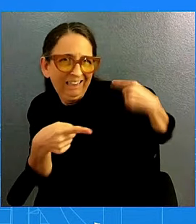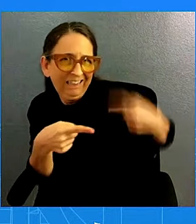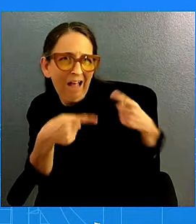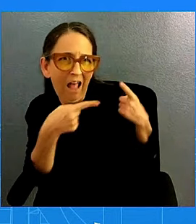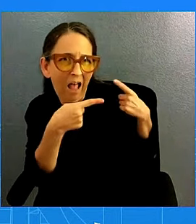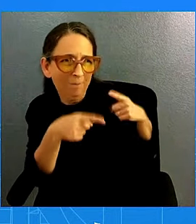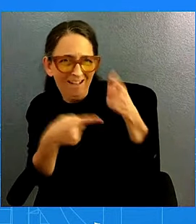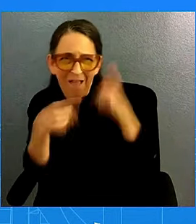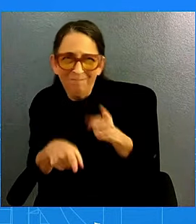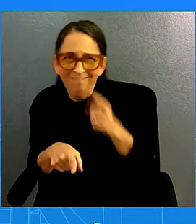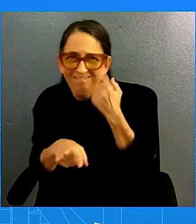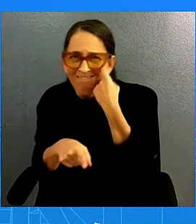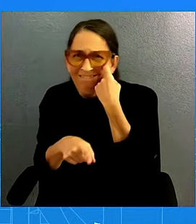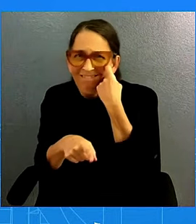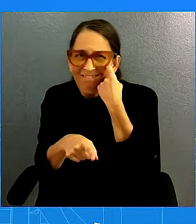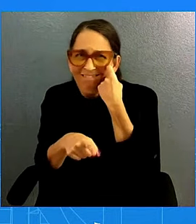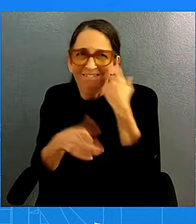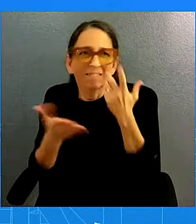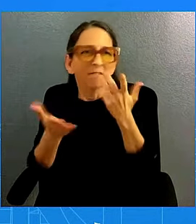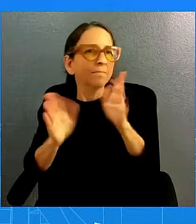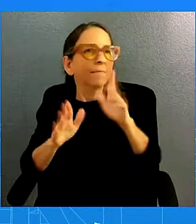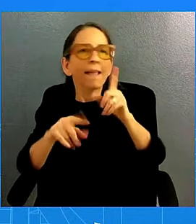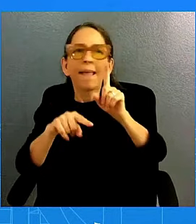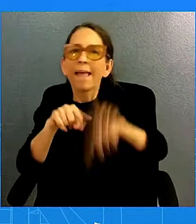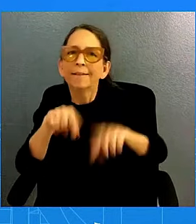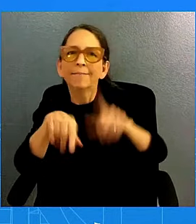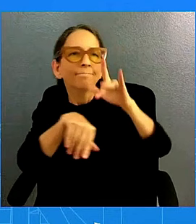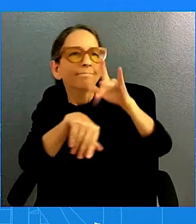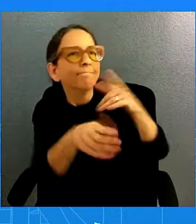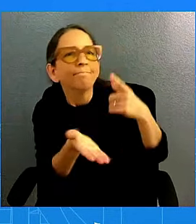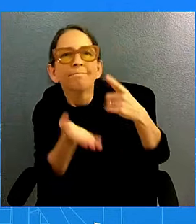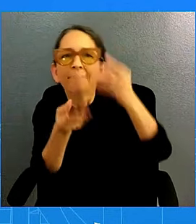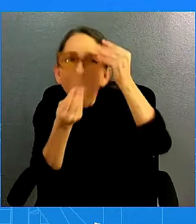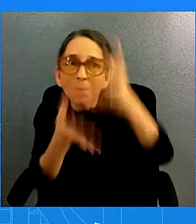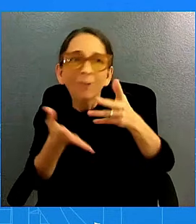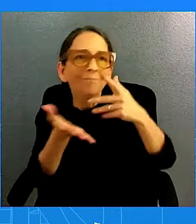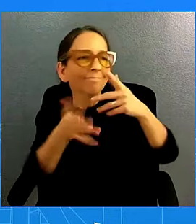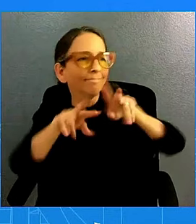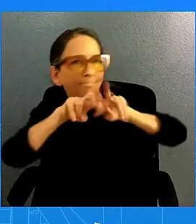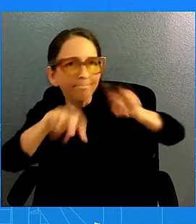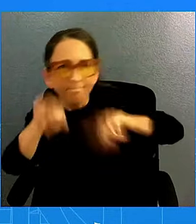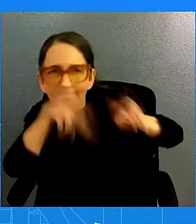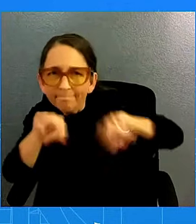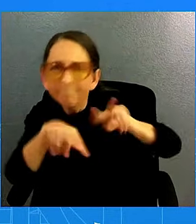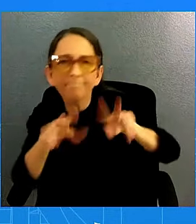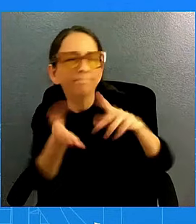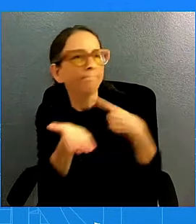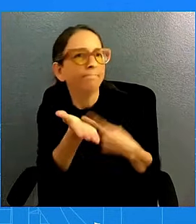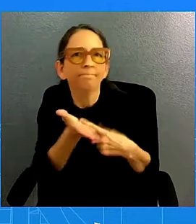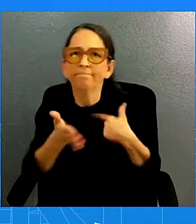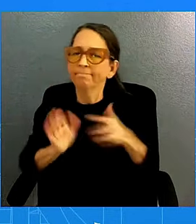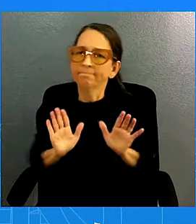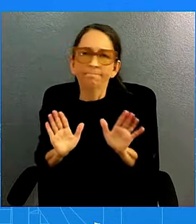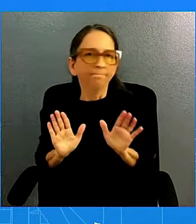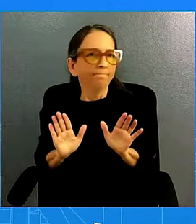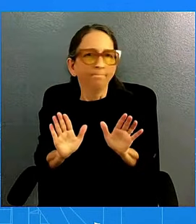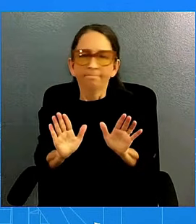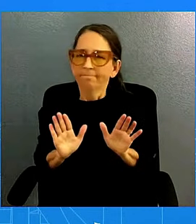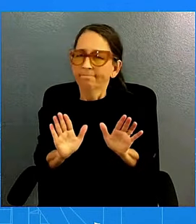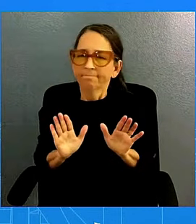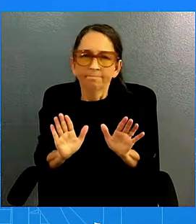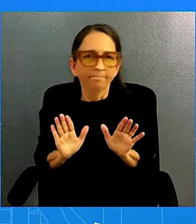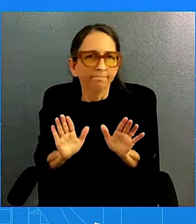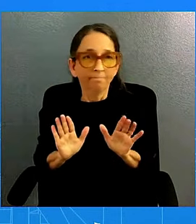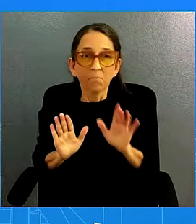just not going to get into intelligence assessments one way or another about this. And I would also add